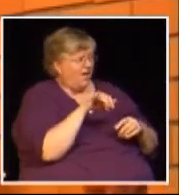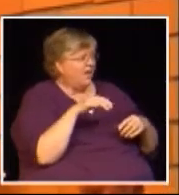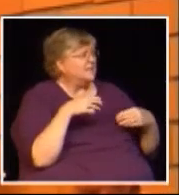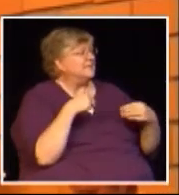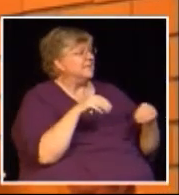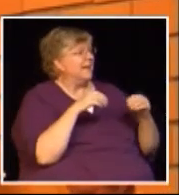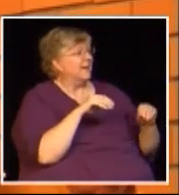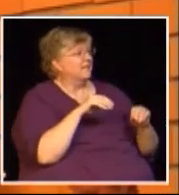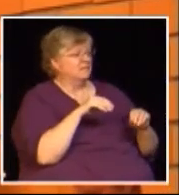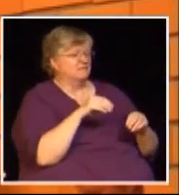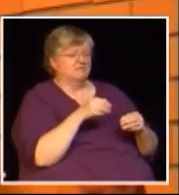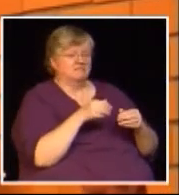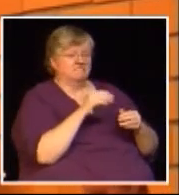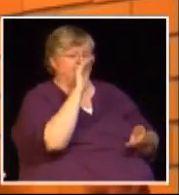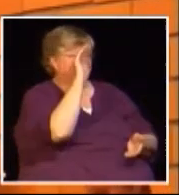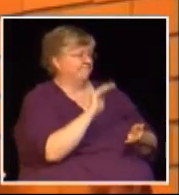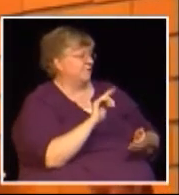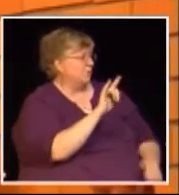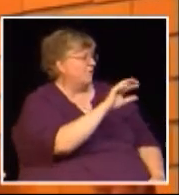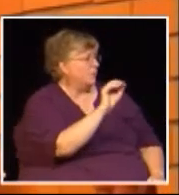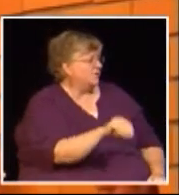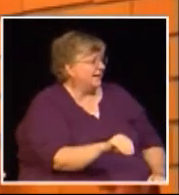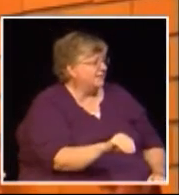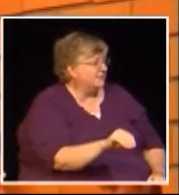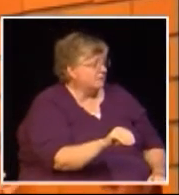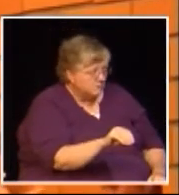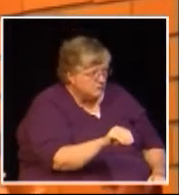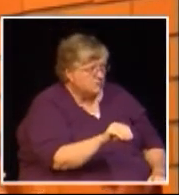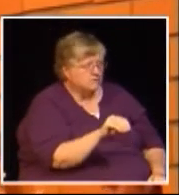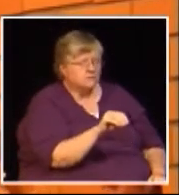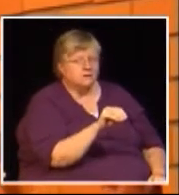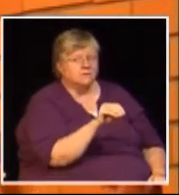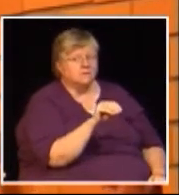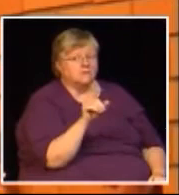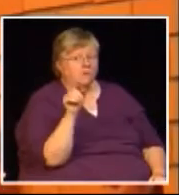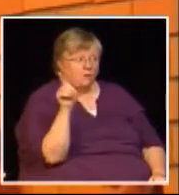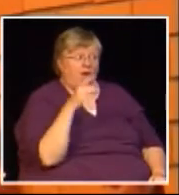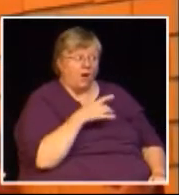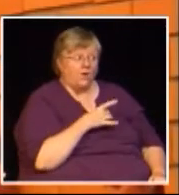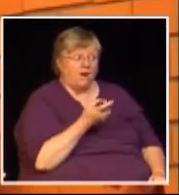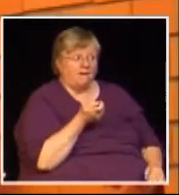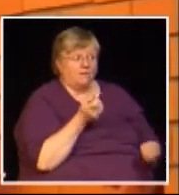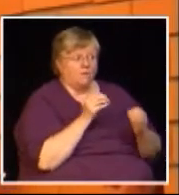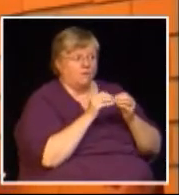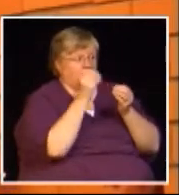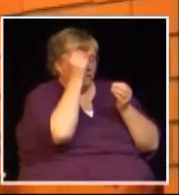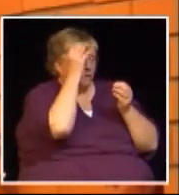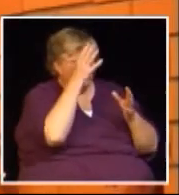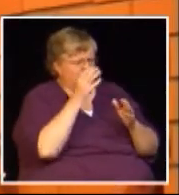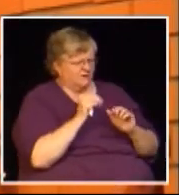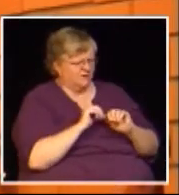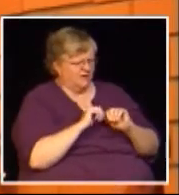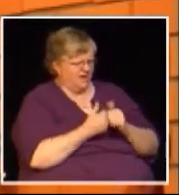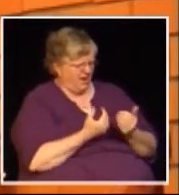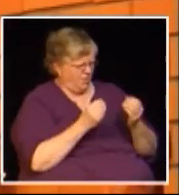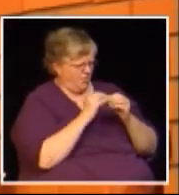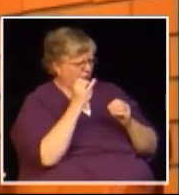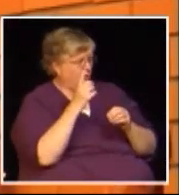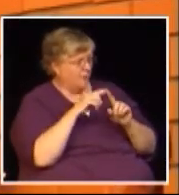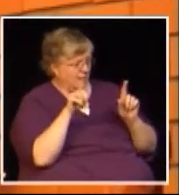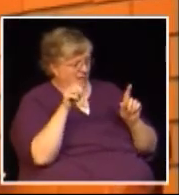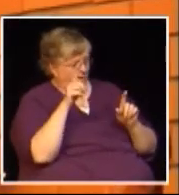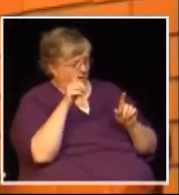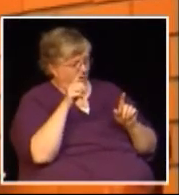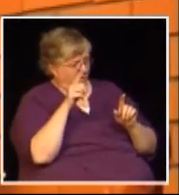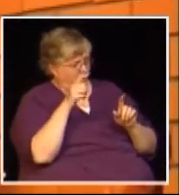sales go down by 25% now I don't I just like a little more information I guess on how